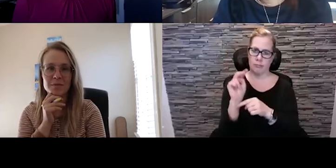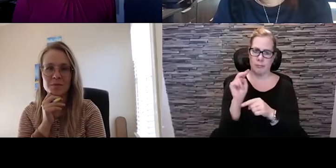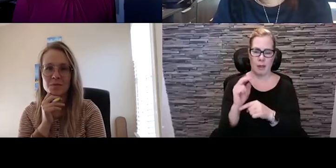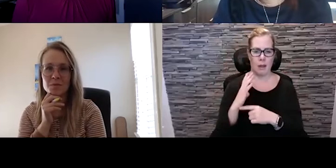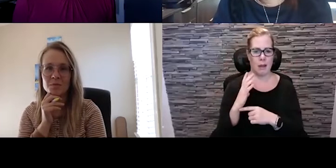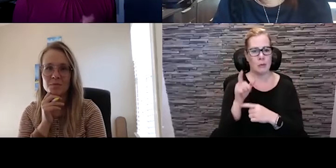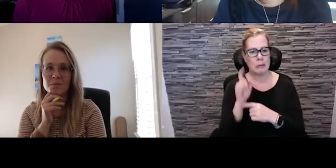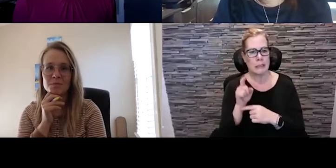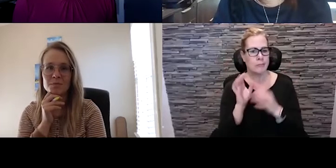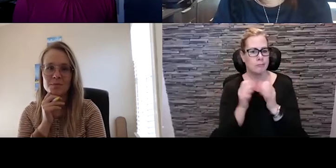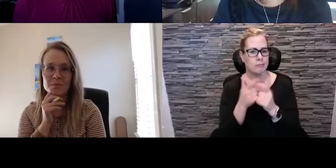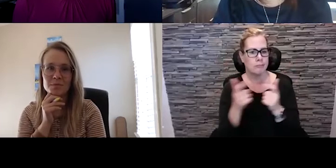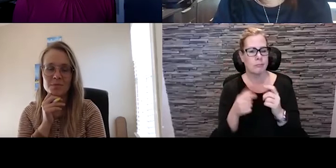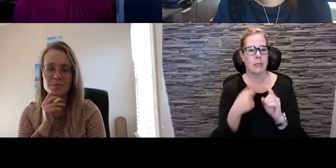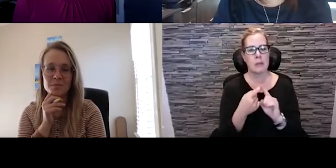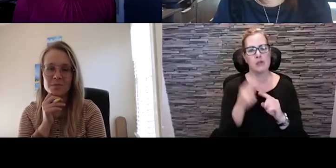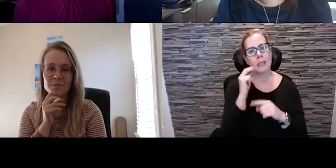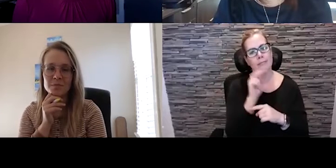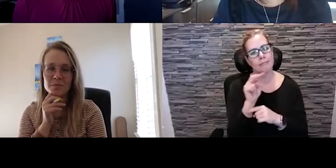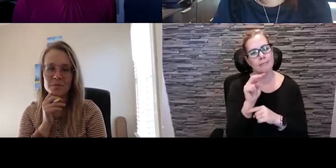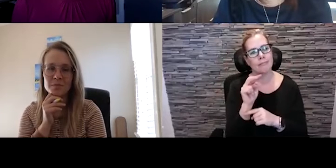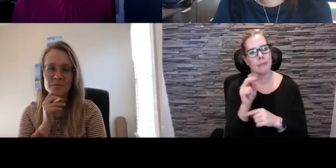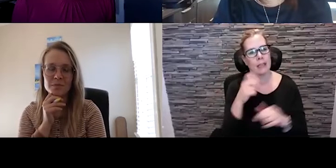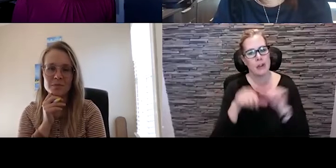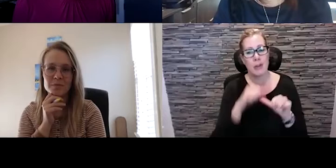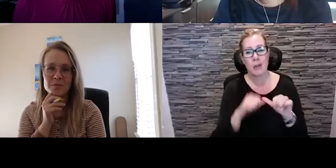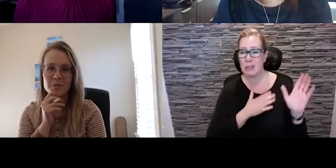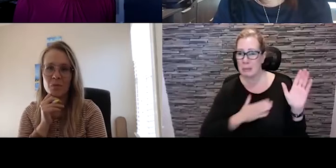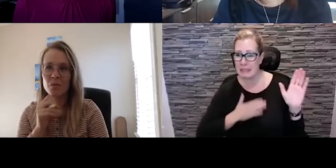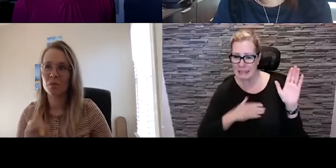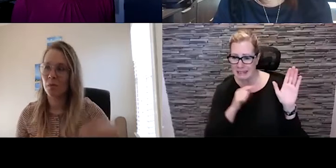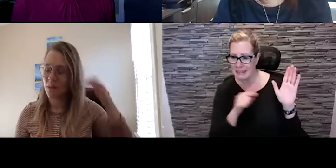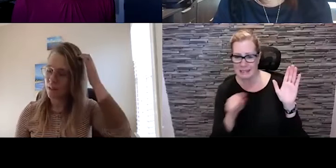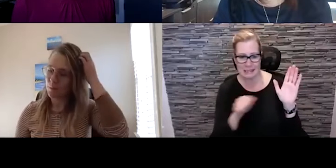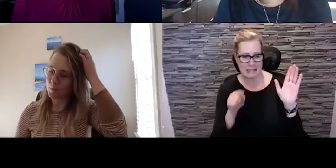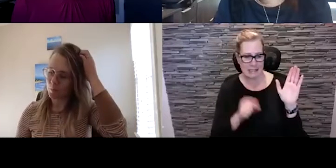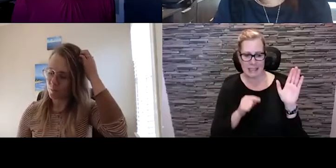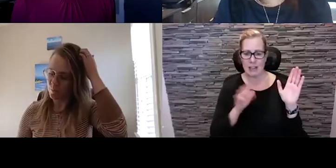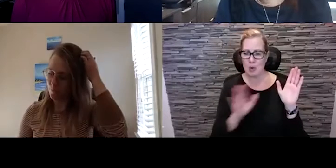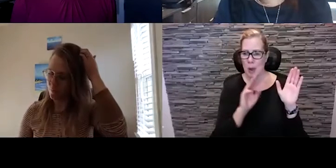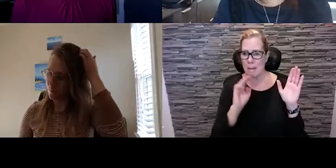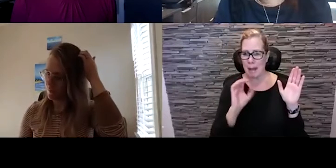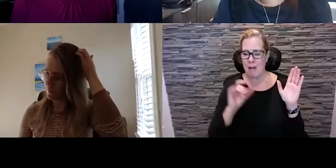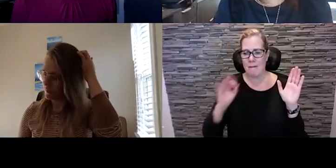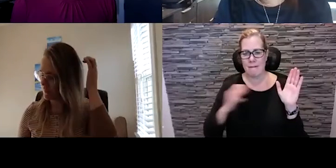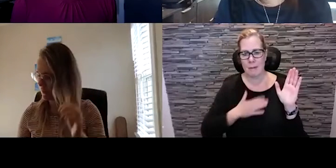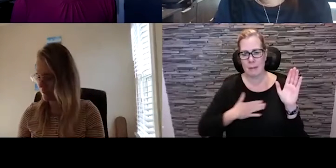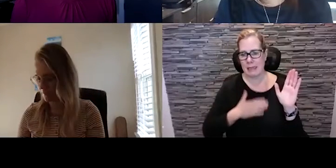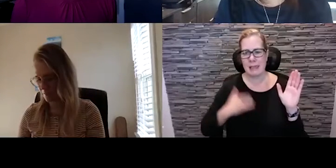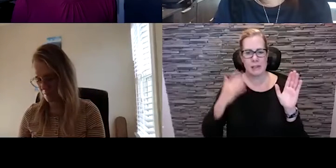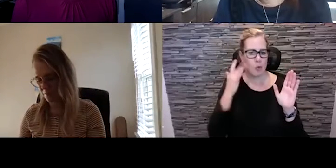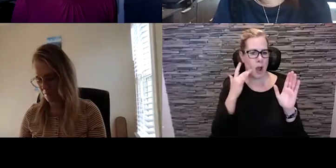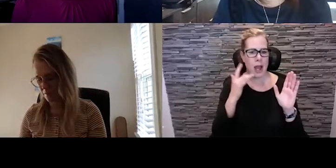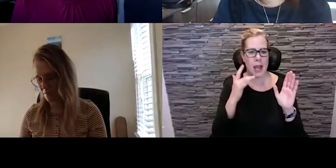you keep your microphones muted unless you're speaking. It just contributes to the overall audio